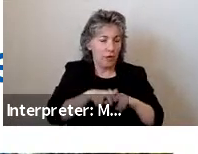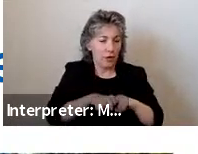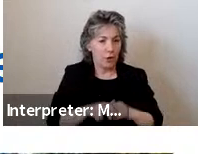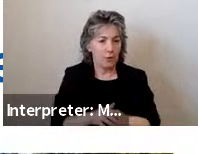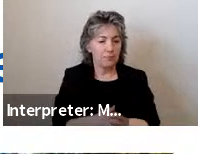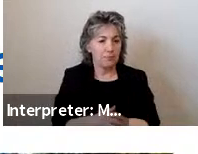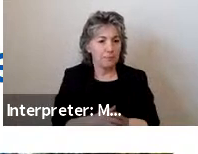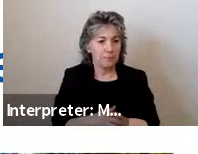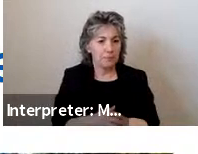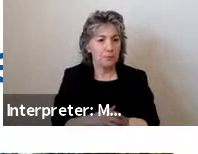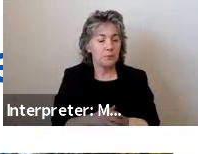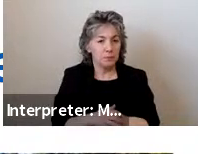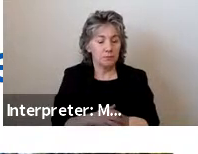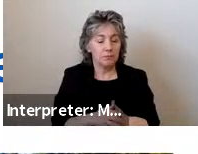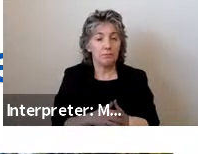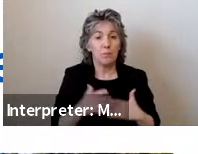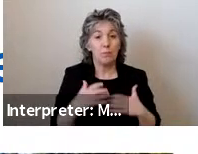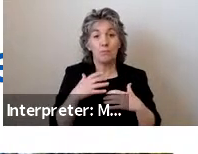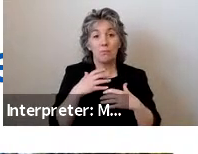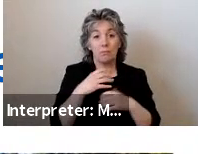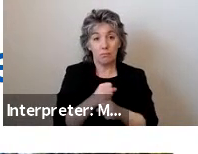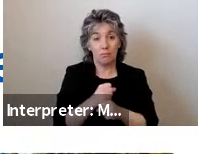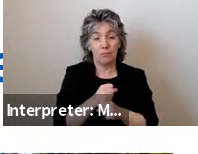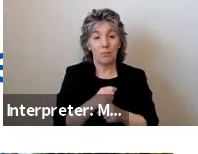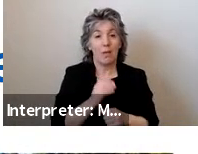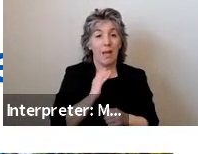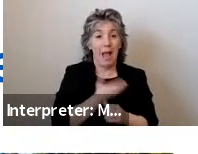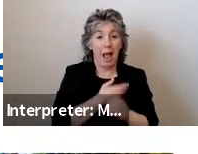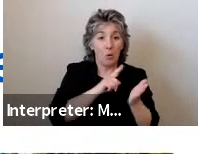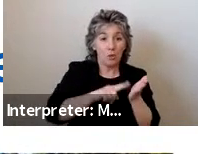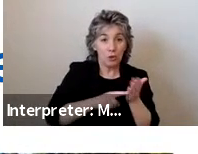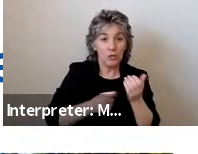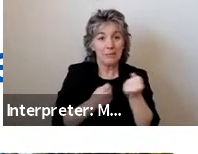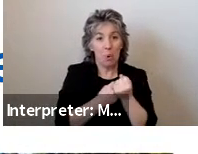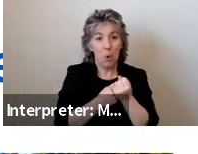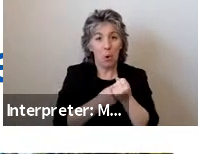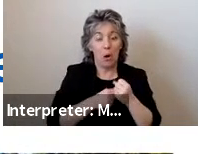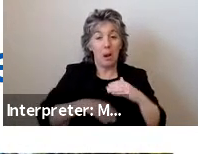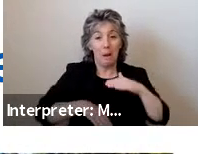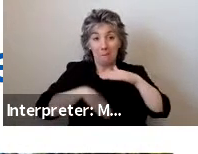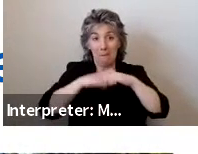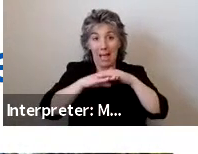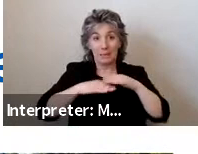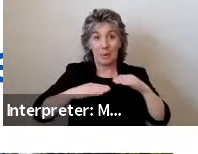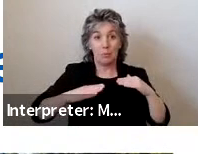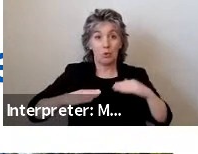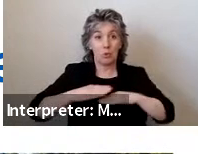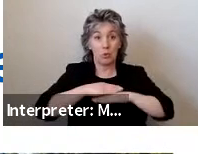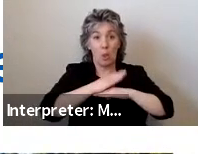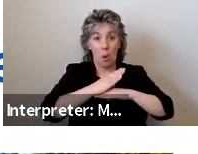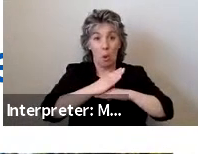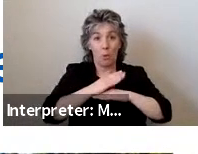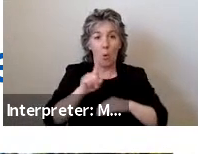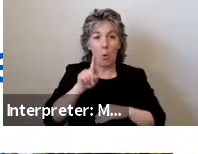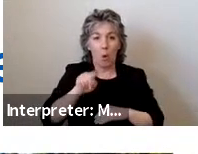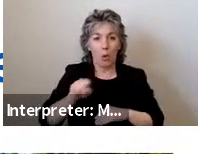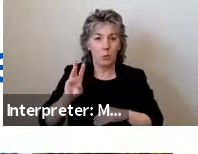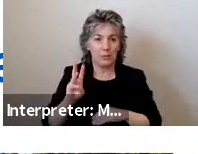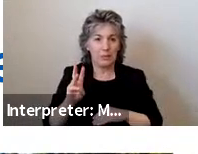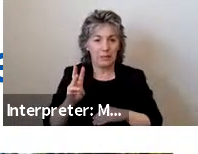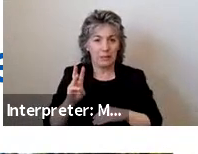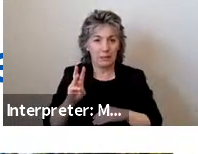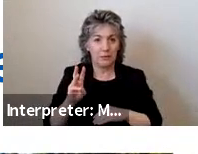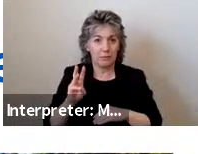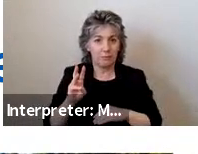So, in summary, our work supports a maximum slope for transit ramps of one to six with